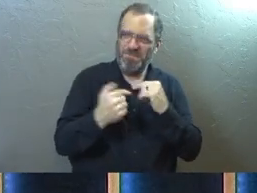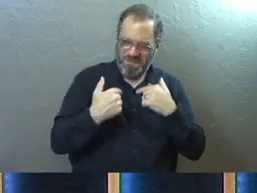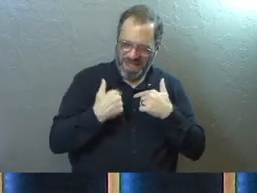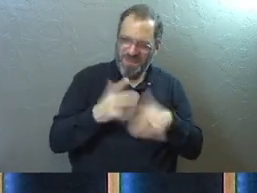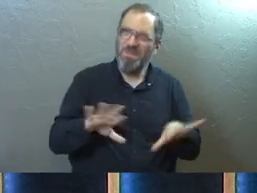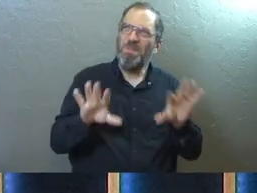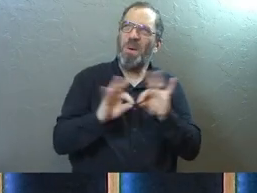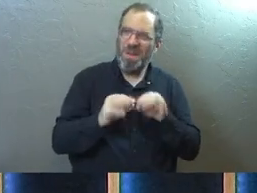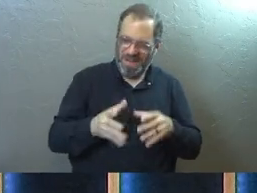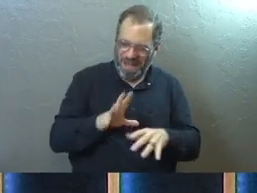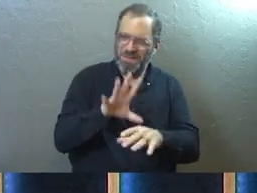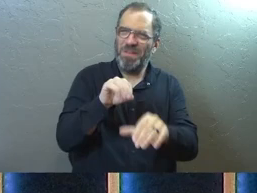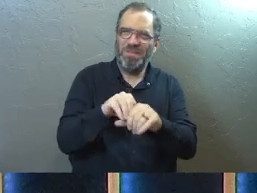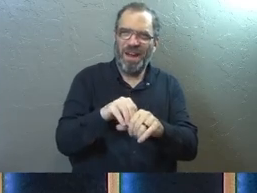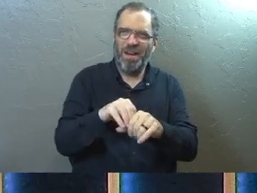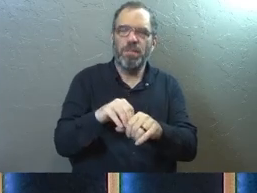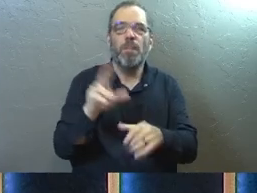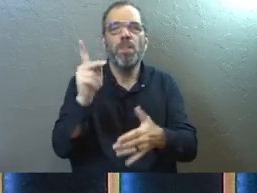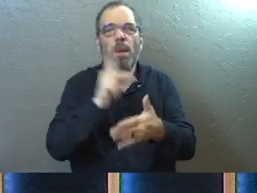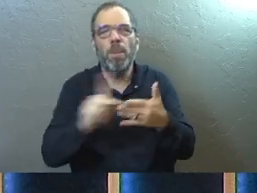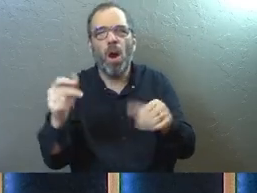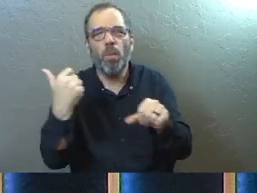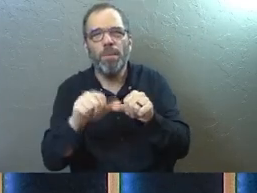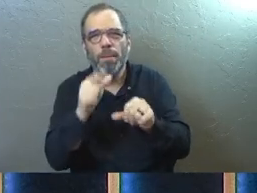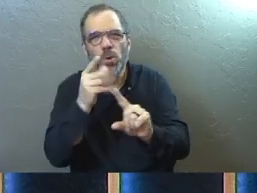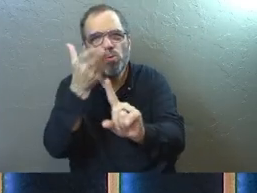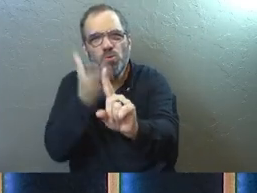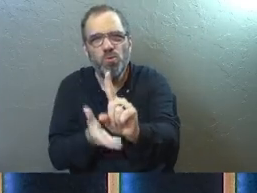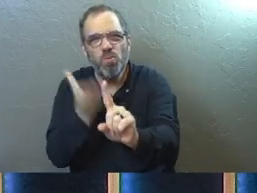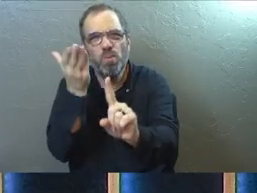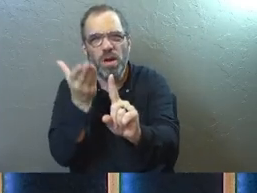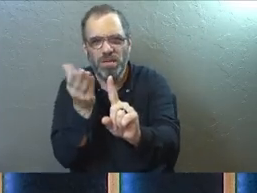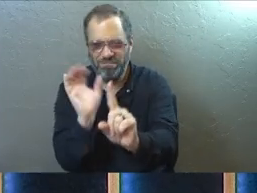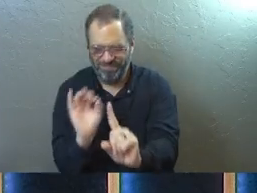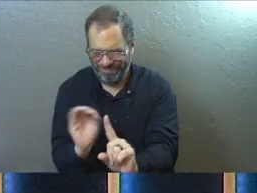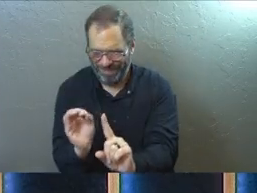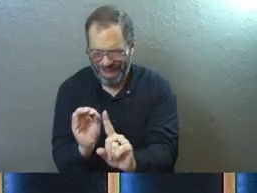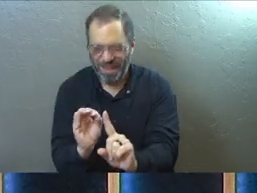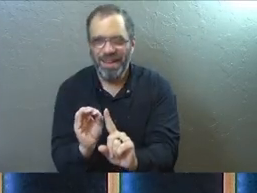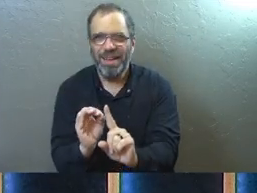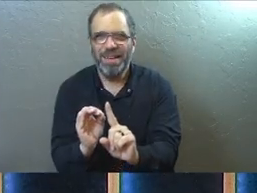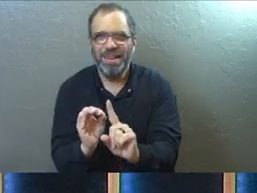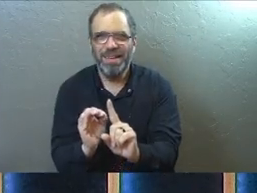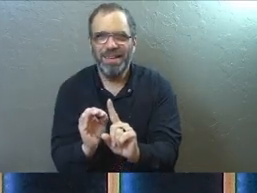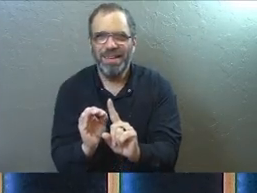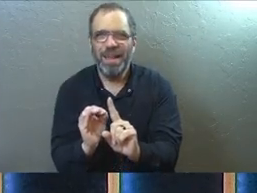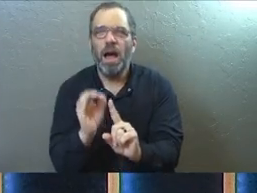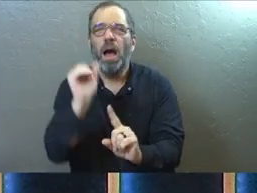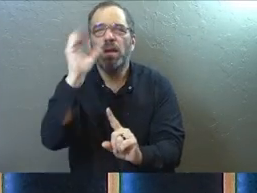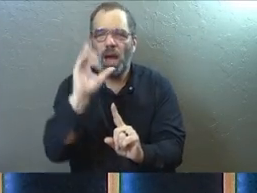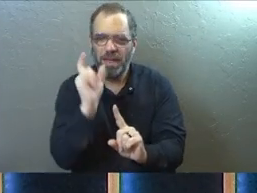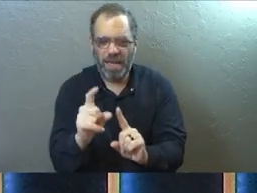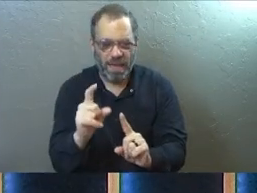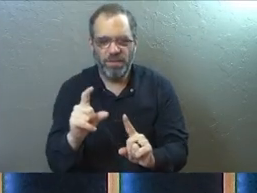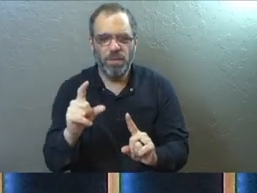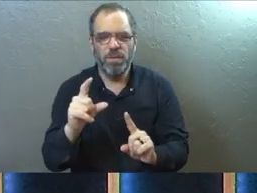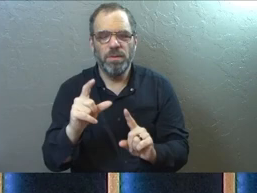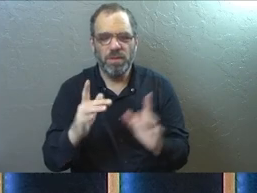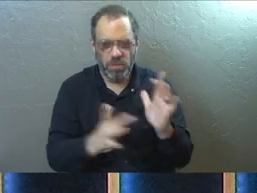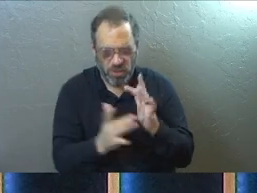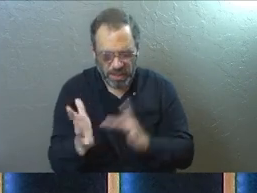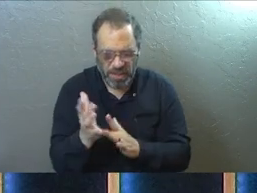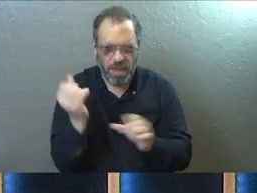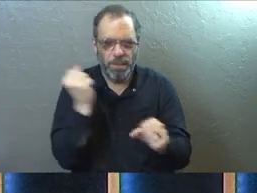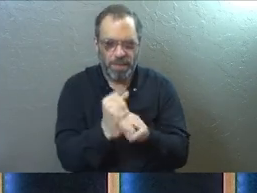sense? Paul's like, remember who you were. God has united you with Christ Jesus. For our benefit, God made